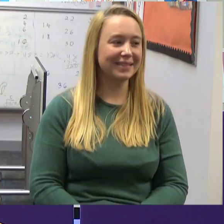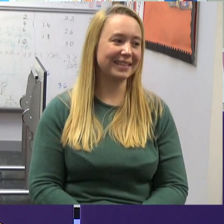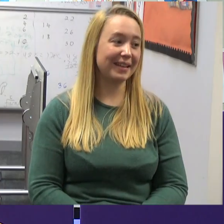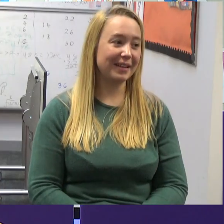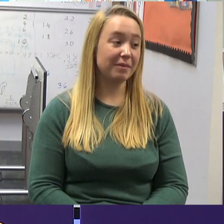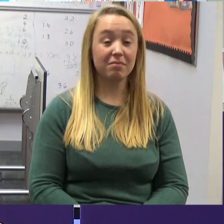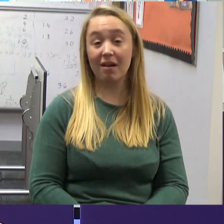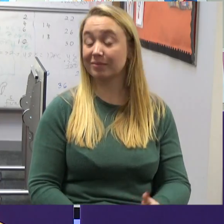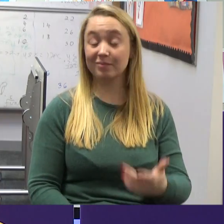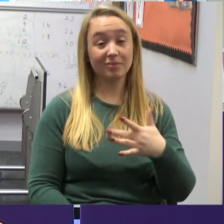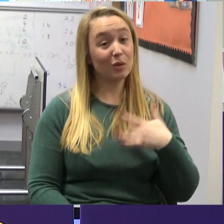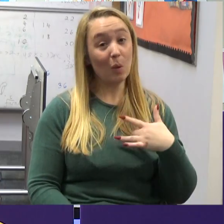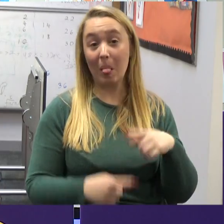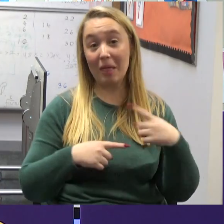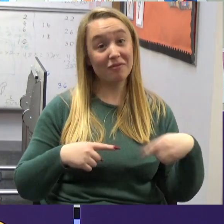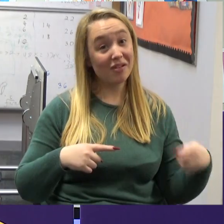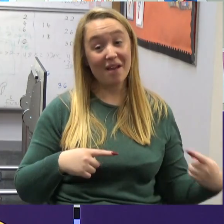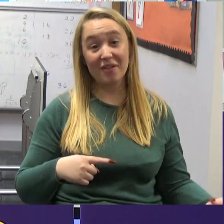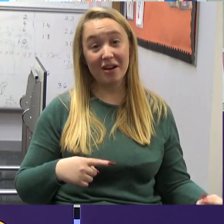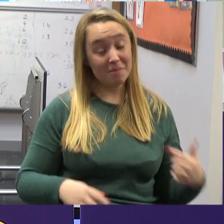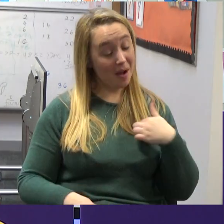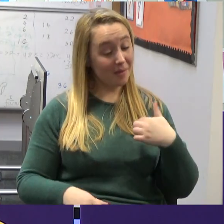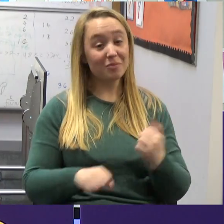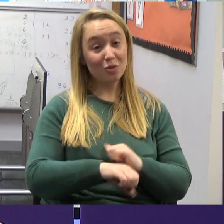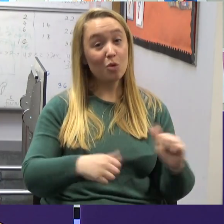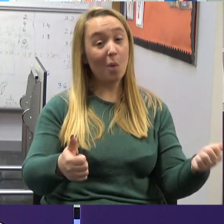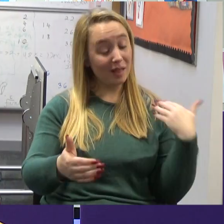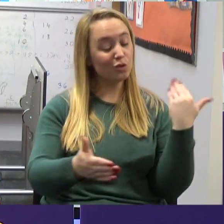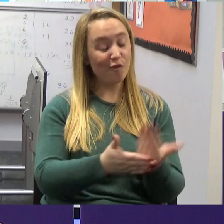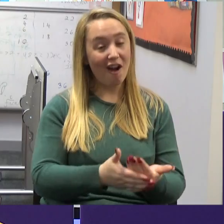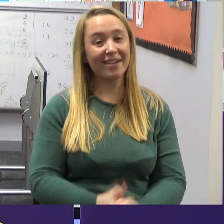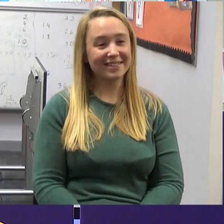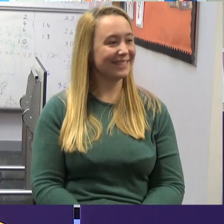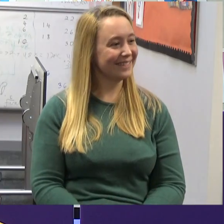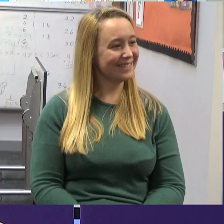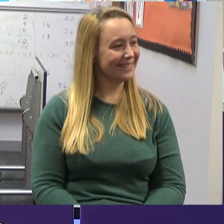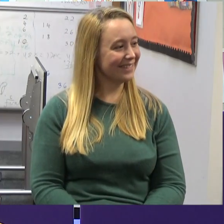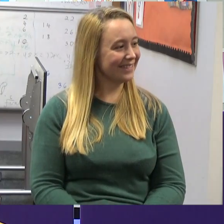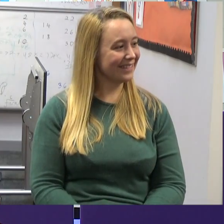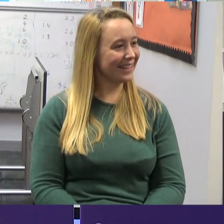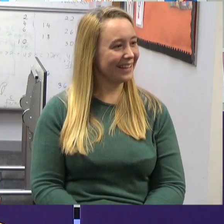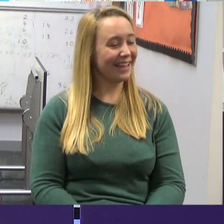She's a bit cheery, isn't she? Well, you don't look forever, do you? And I've done no bad so far. to Sharjah. Noah's Mm-hmm. So